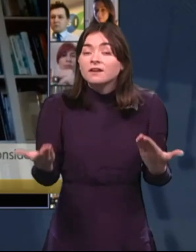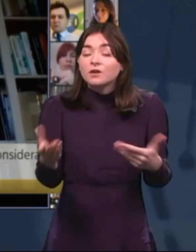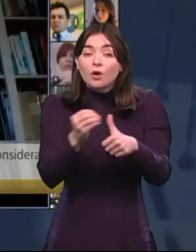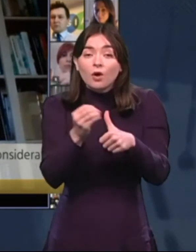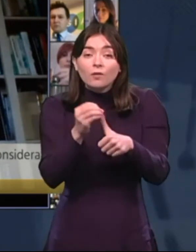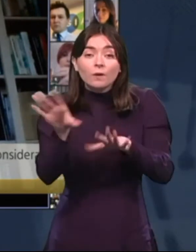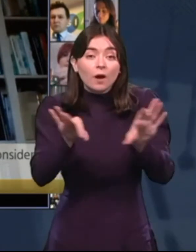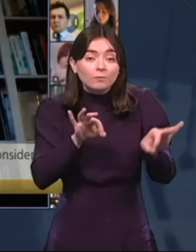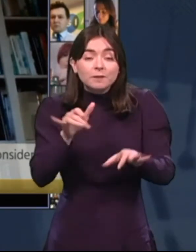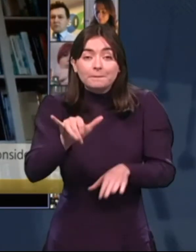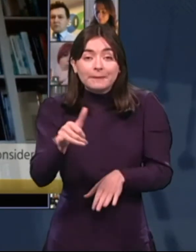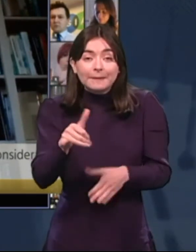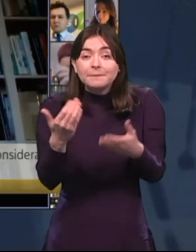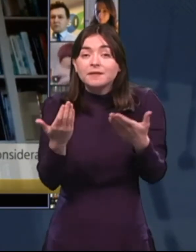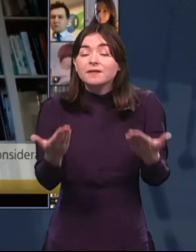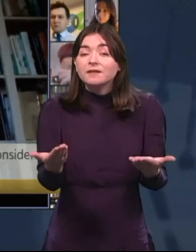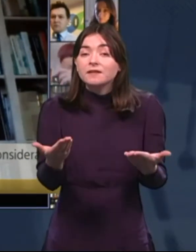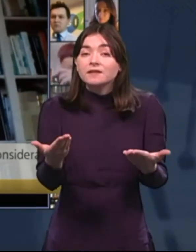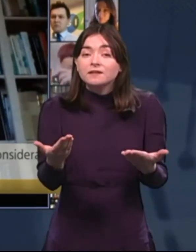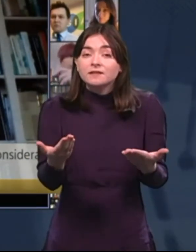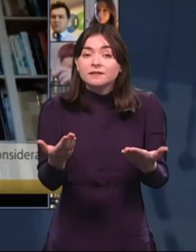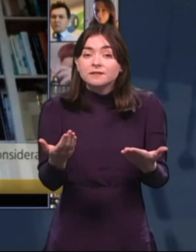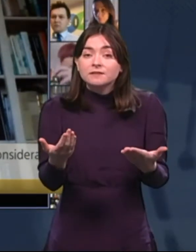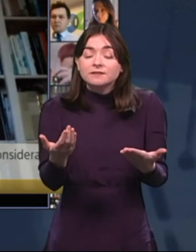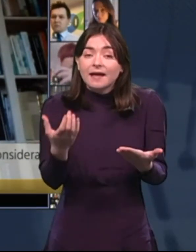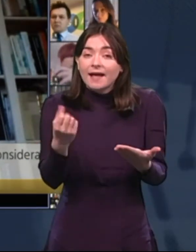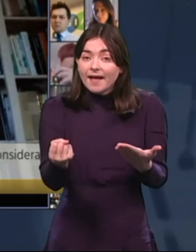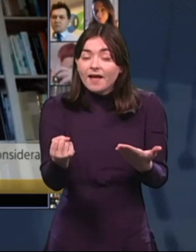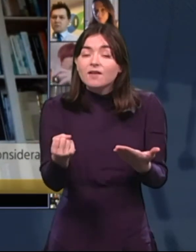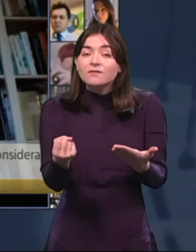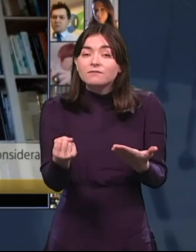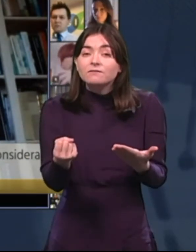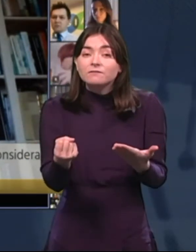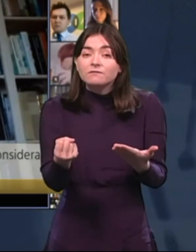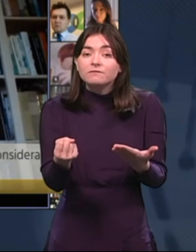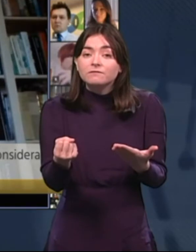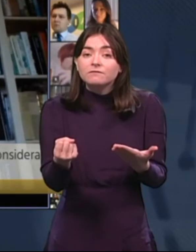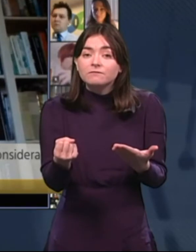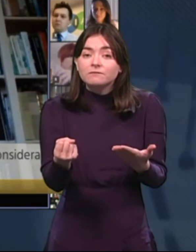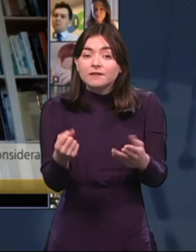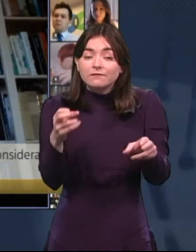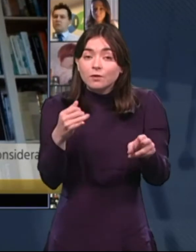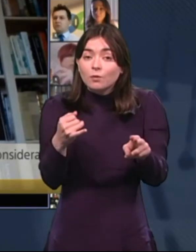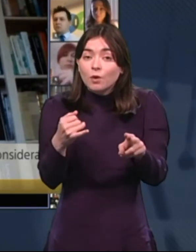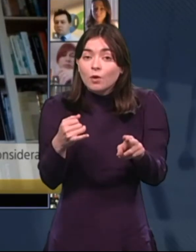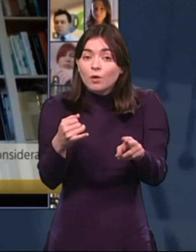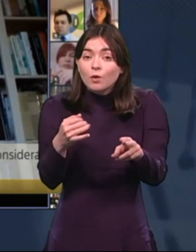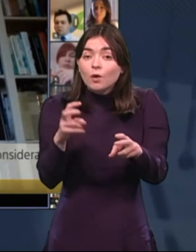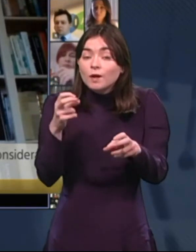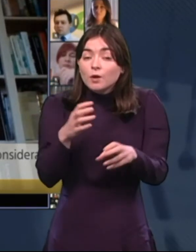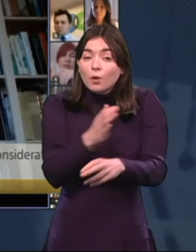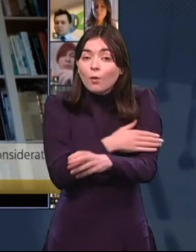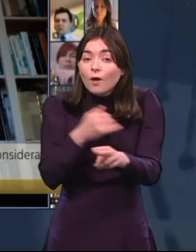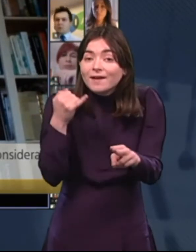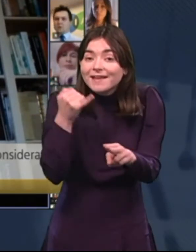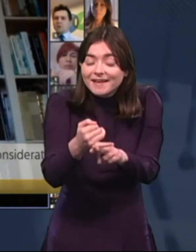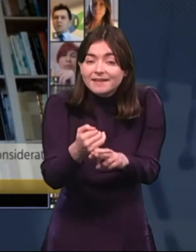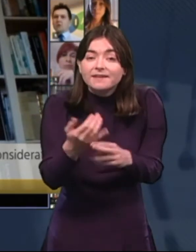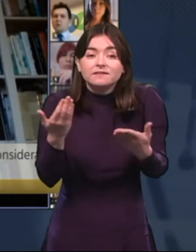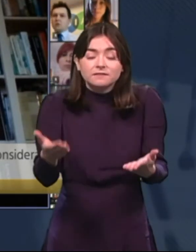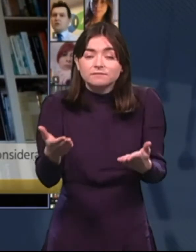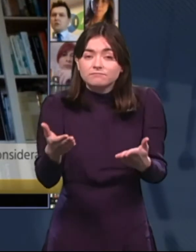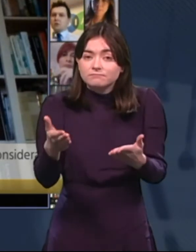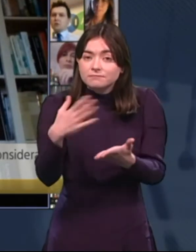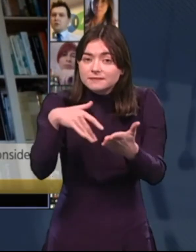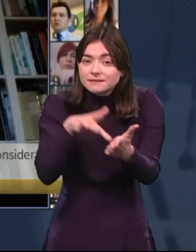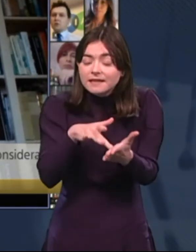a solution might be to have, like, a kind of a drop-in centre where trained people could be that could